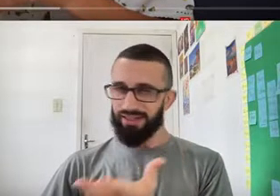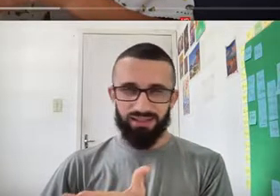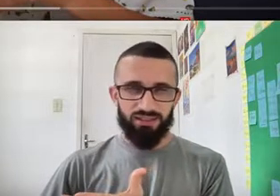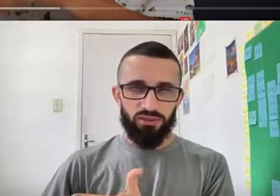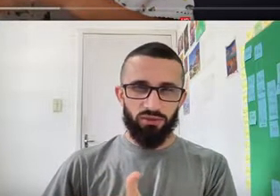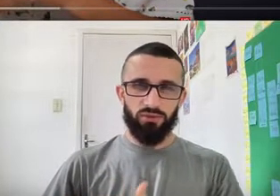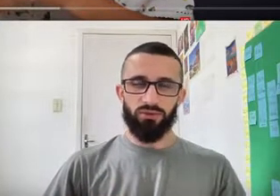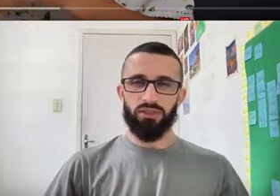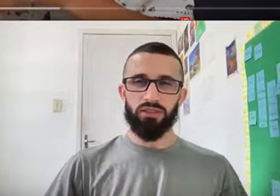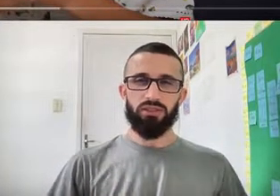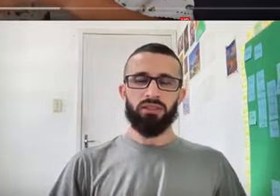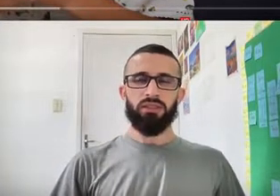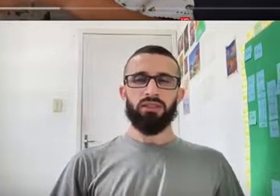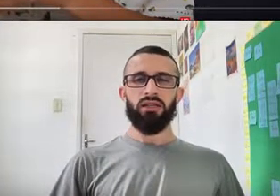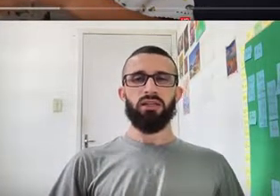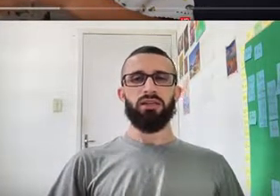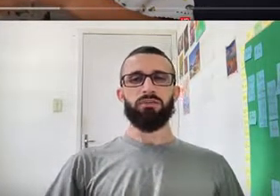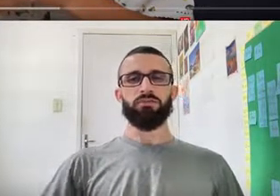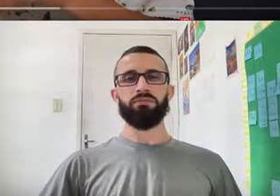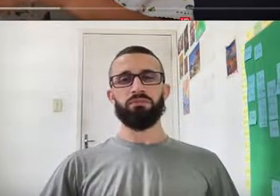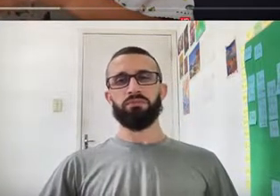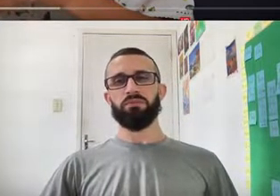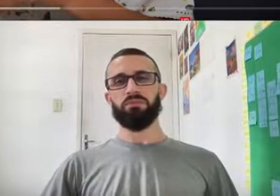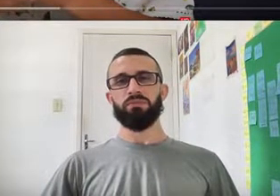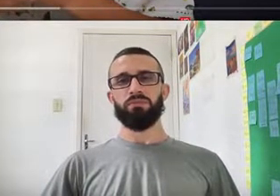Cada loucura Um